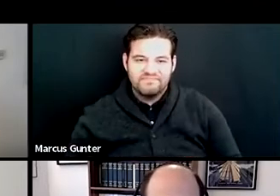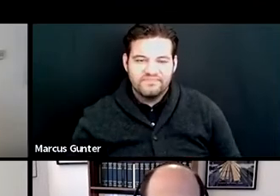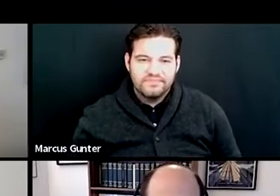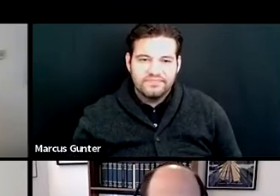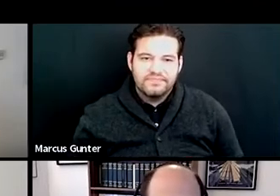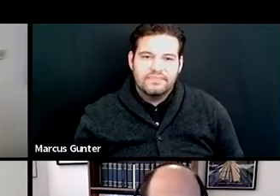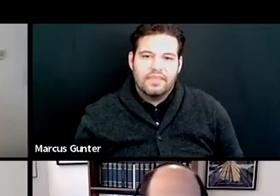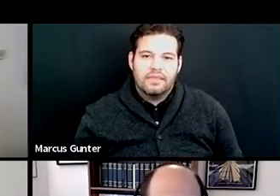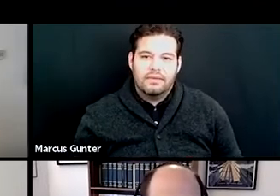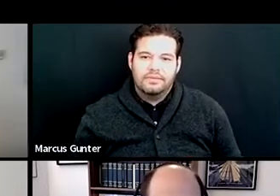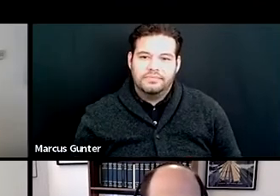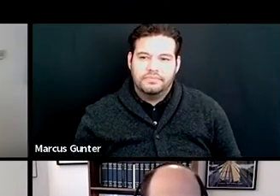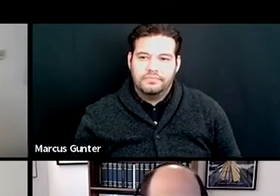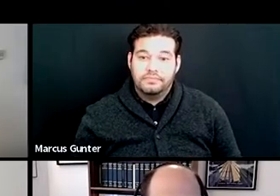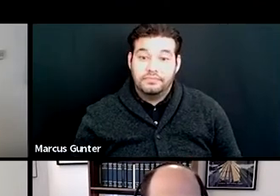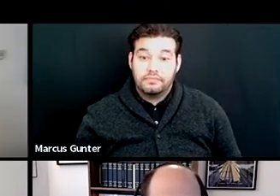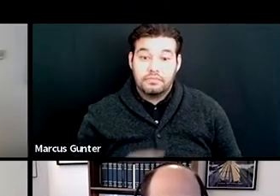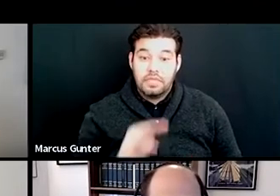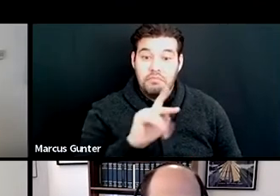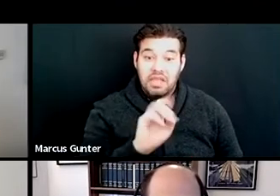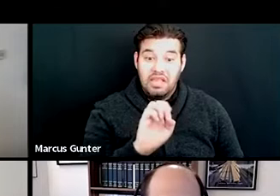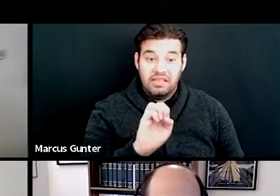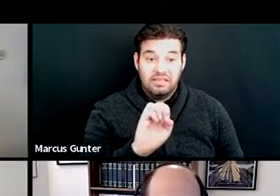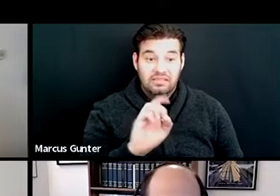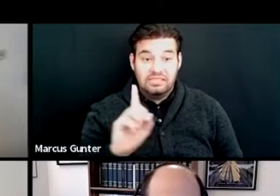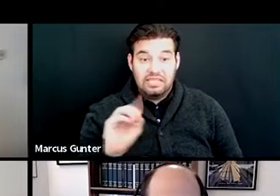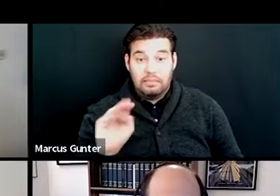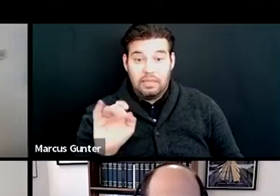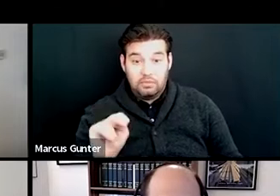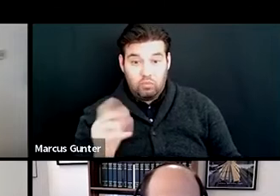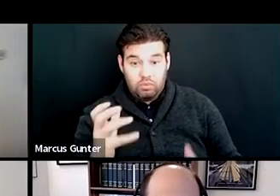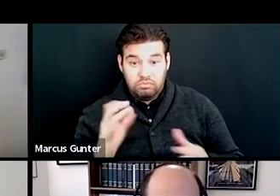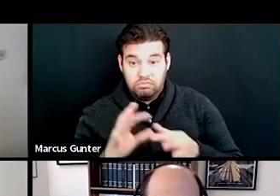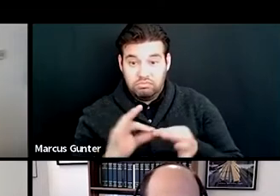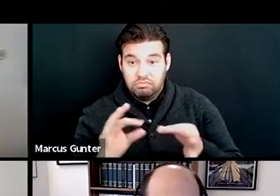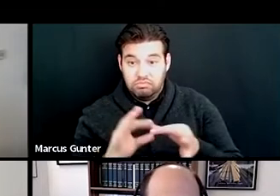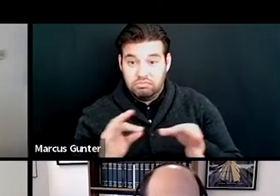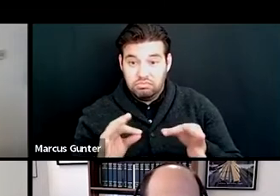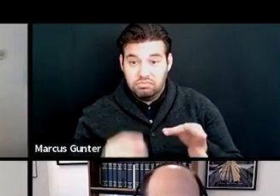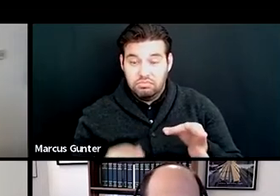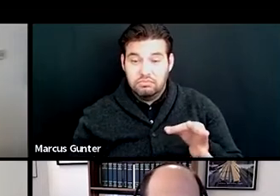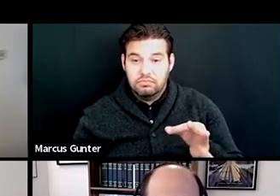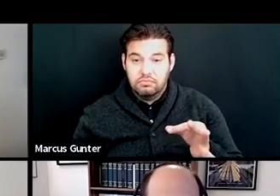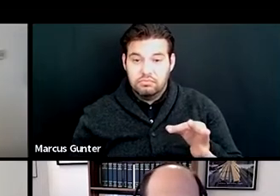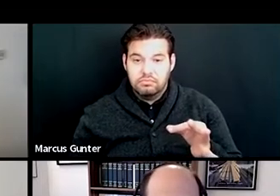So, um, Mike or Damien, do you want to weigh in on what Kevin just said?